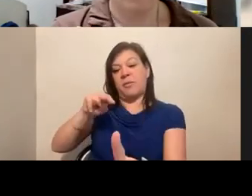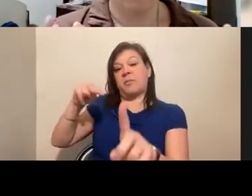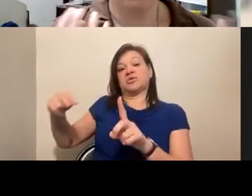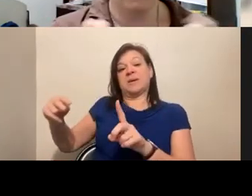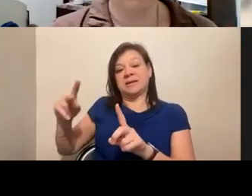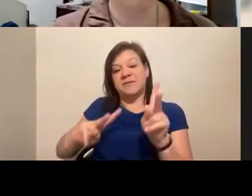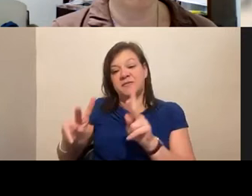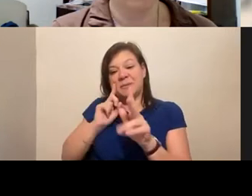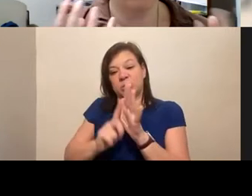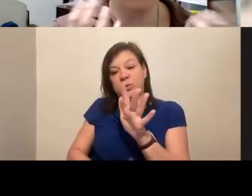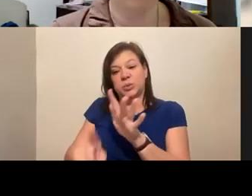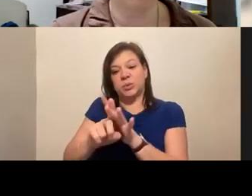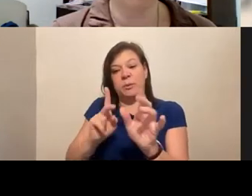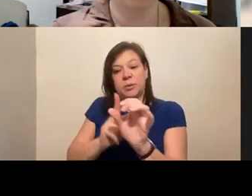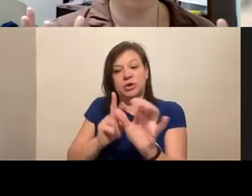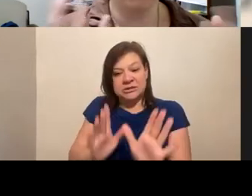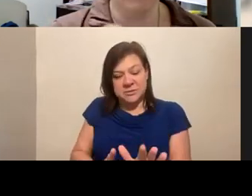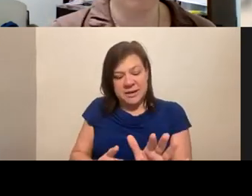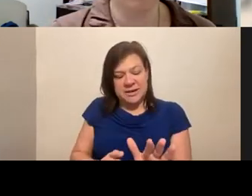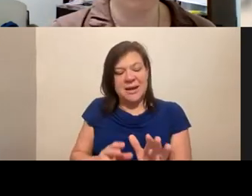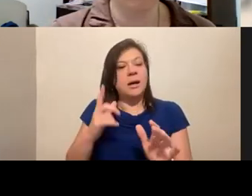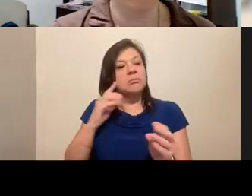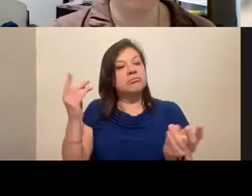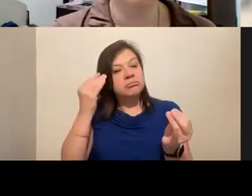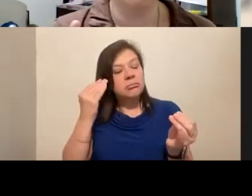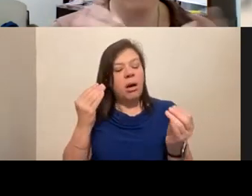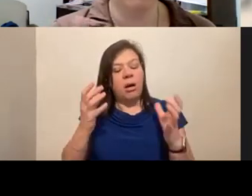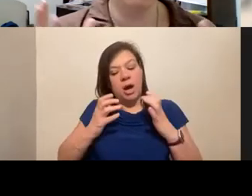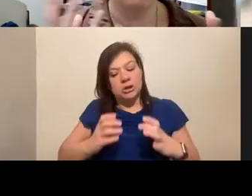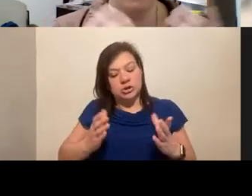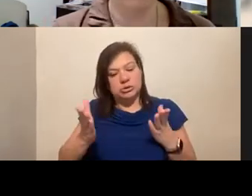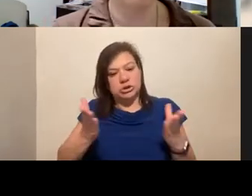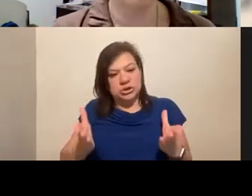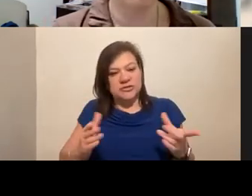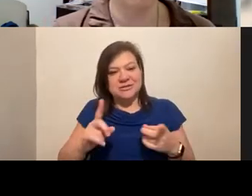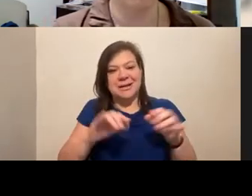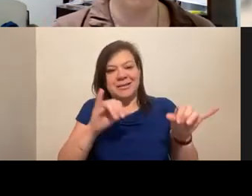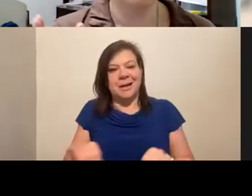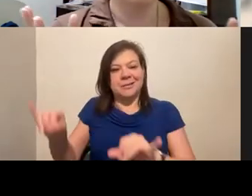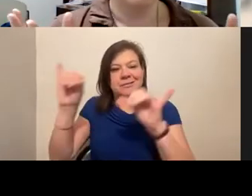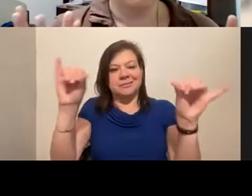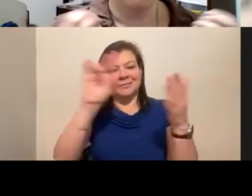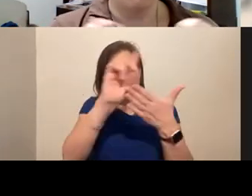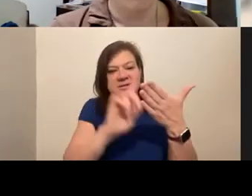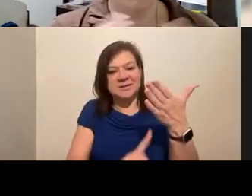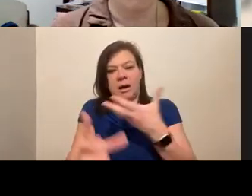and taking into account that customer service and that universal design and inclusivity